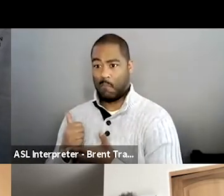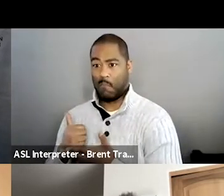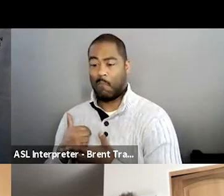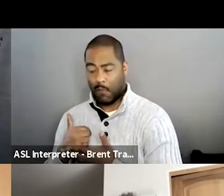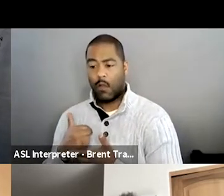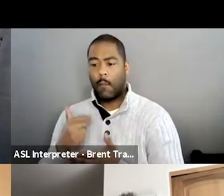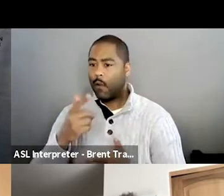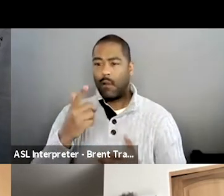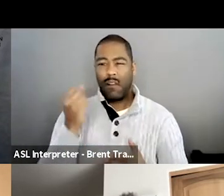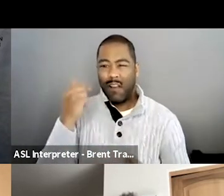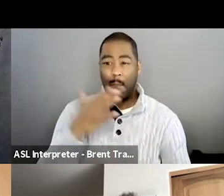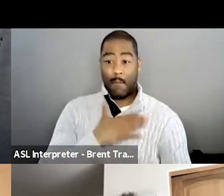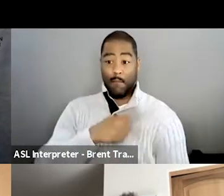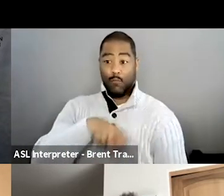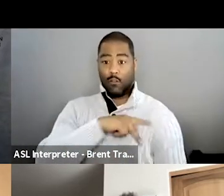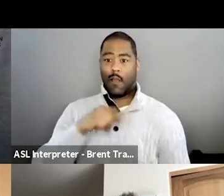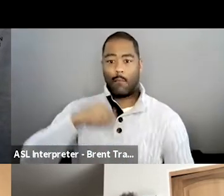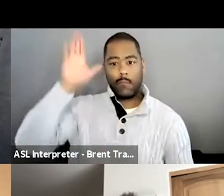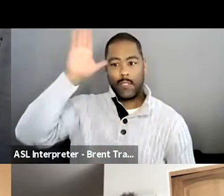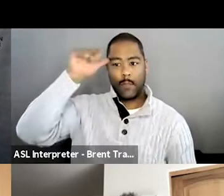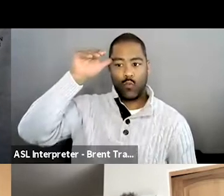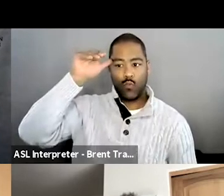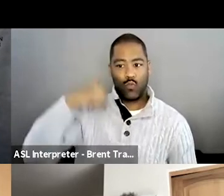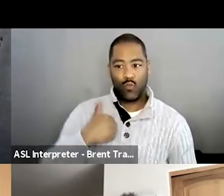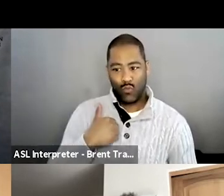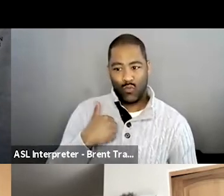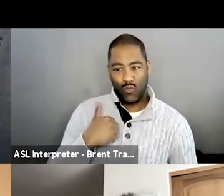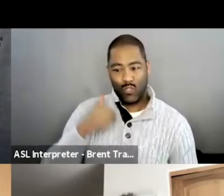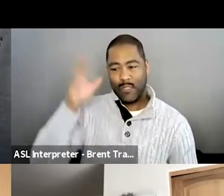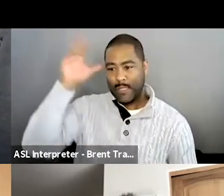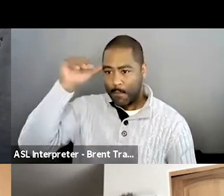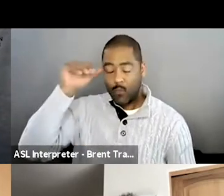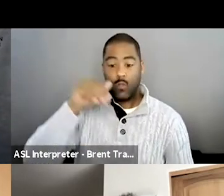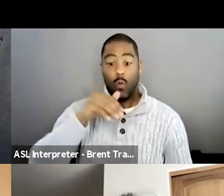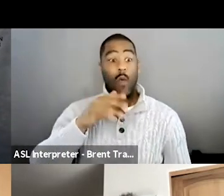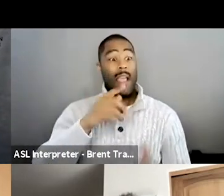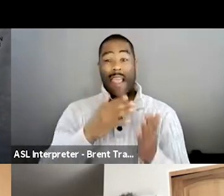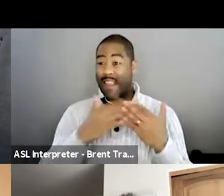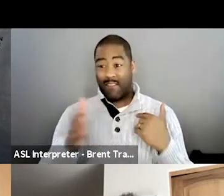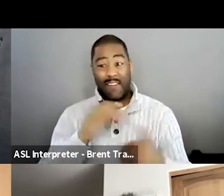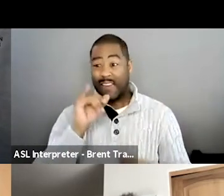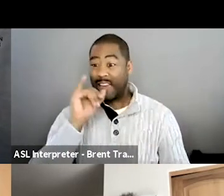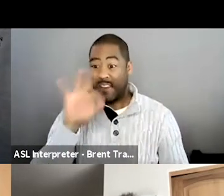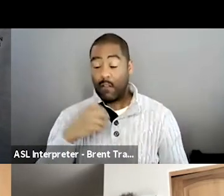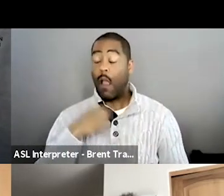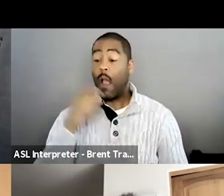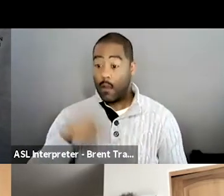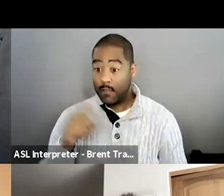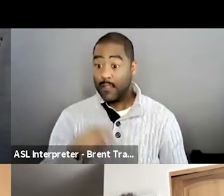of doing so I'm like, nah, nah, I got it. So I would crawl myself to the bathroom or crawl myself to, uh, the kitchen to get what I needed.